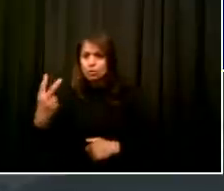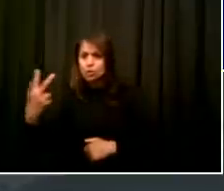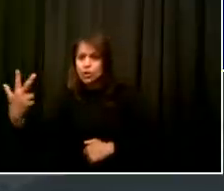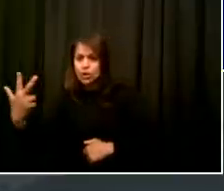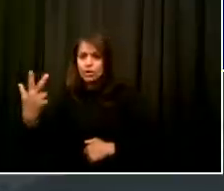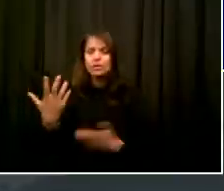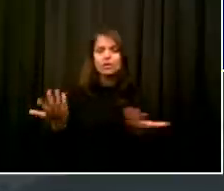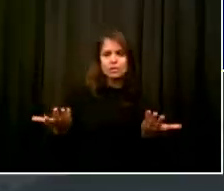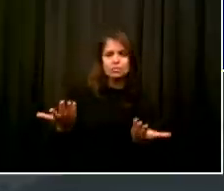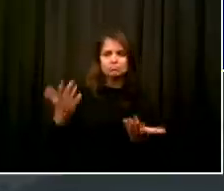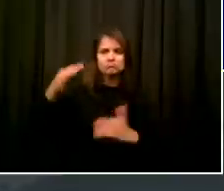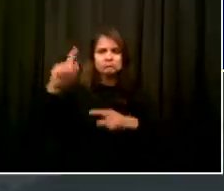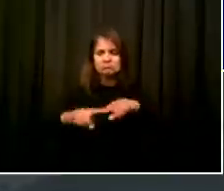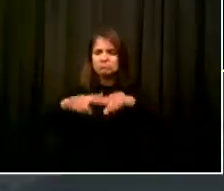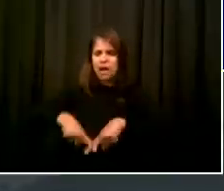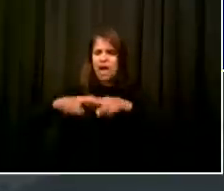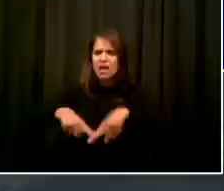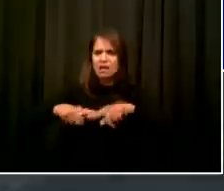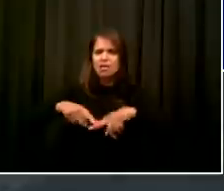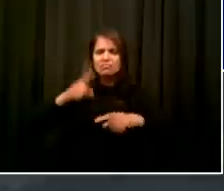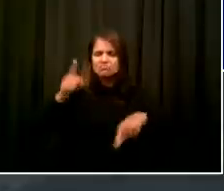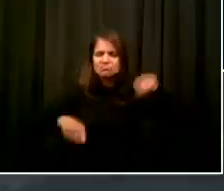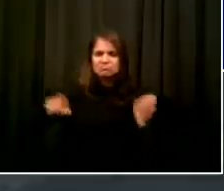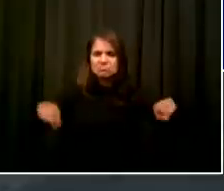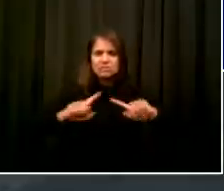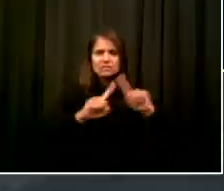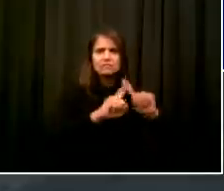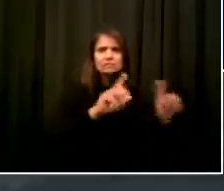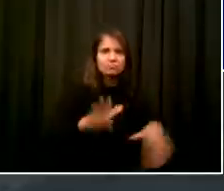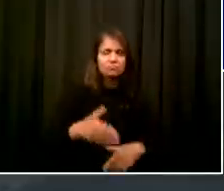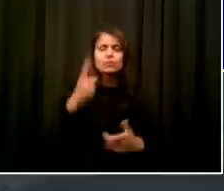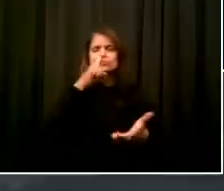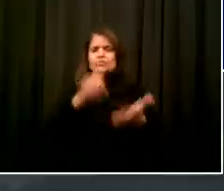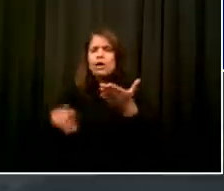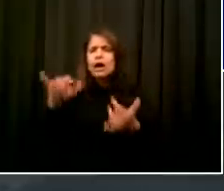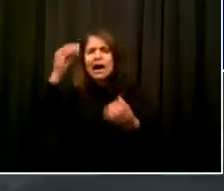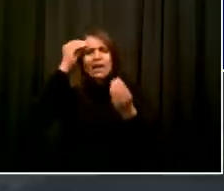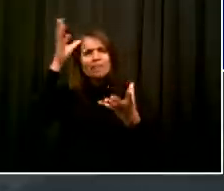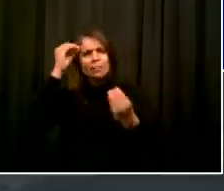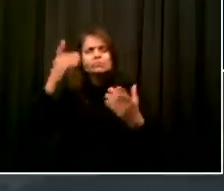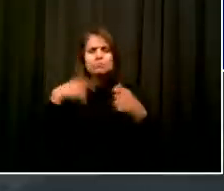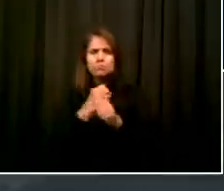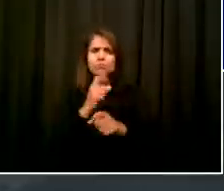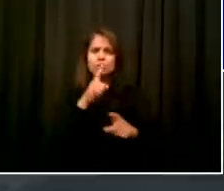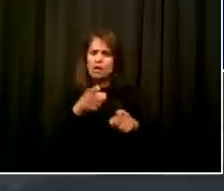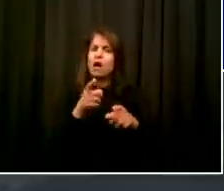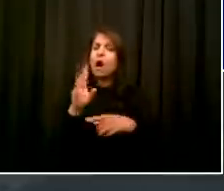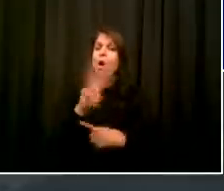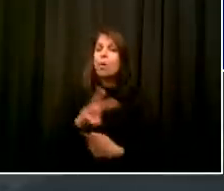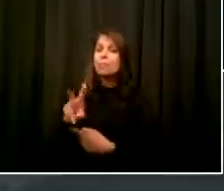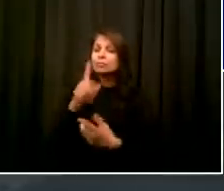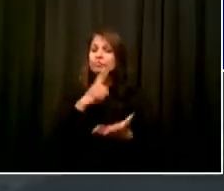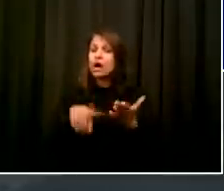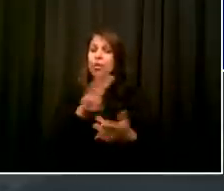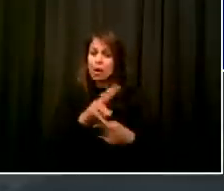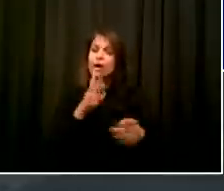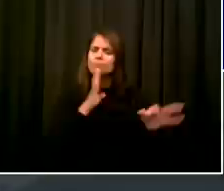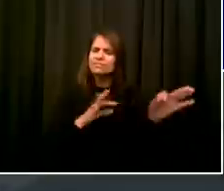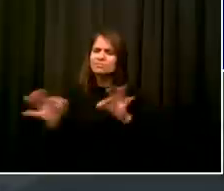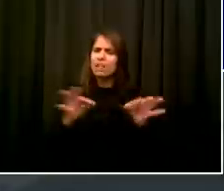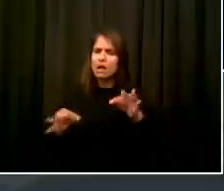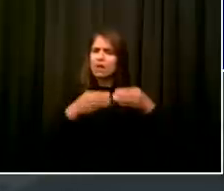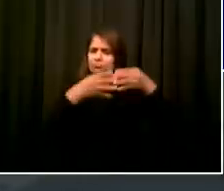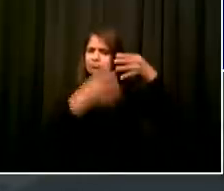that is also on our nyc.gov forward slash business page. Starting next week, we will